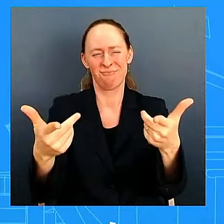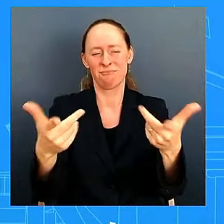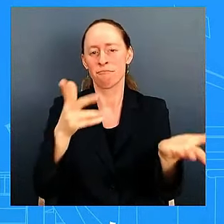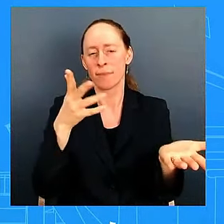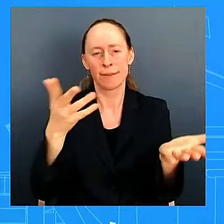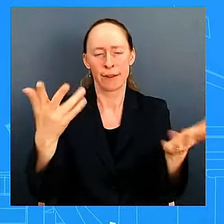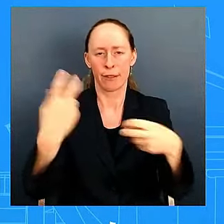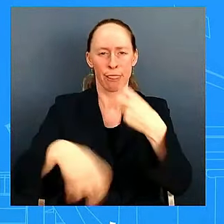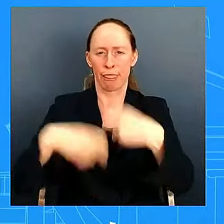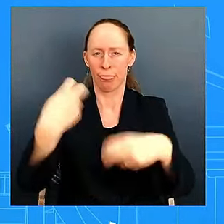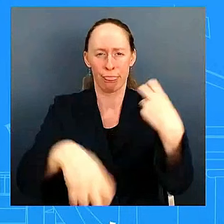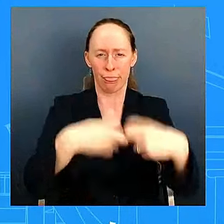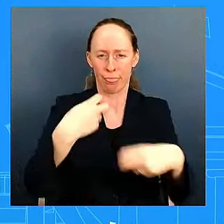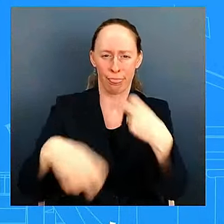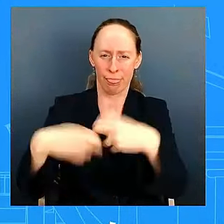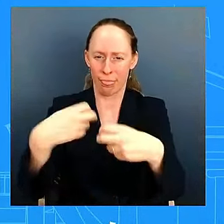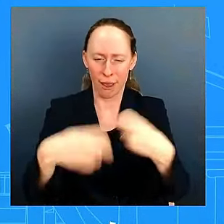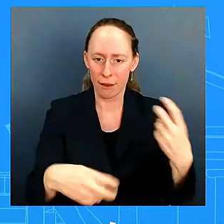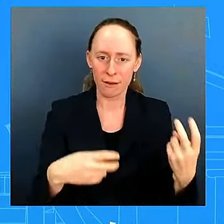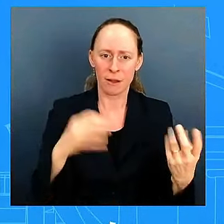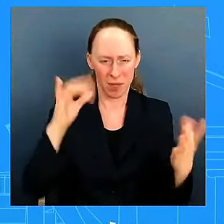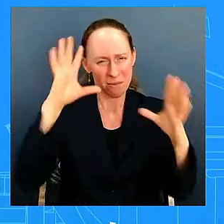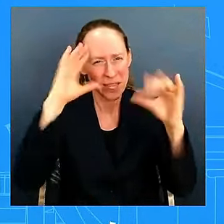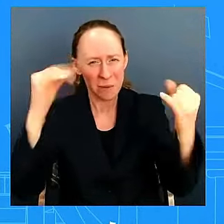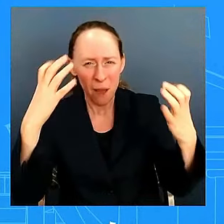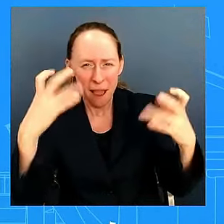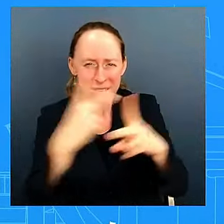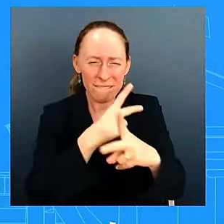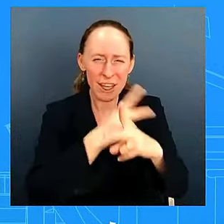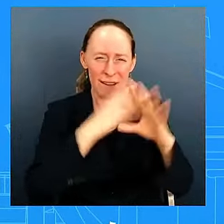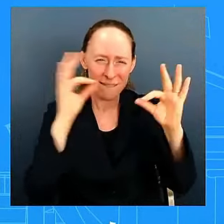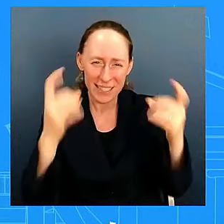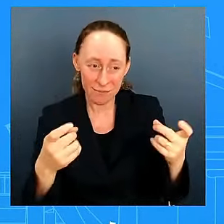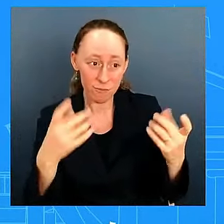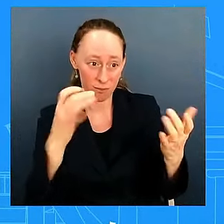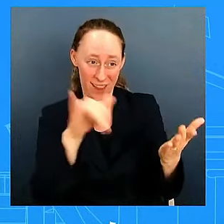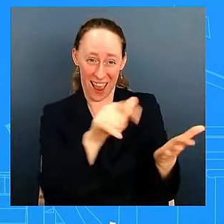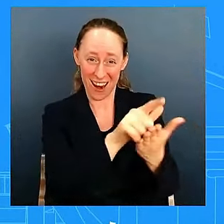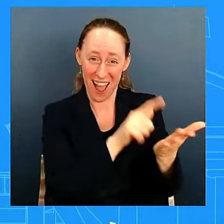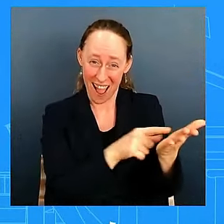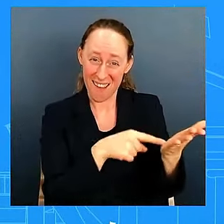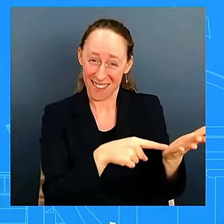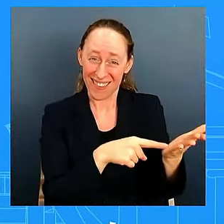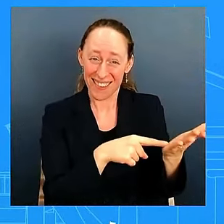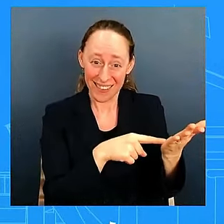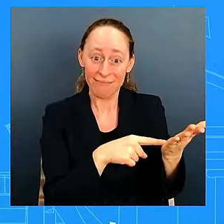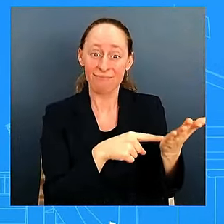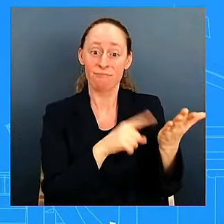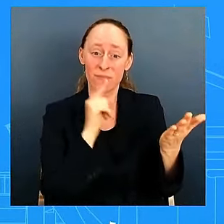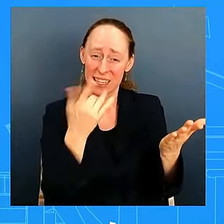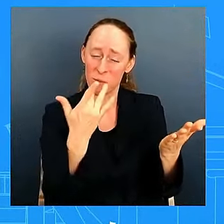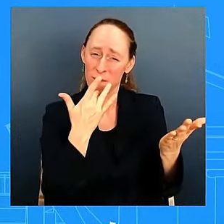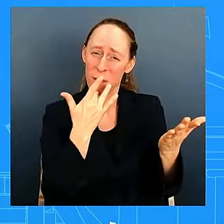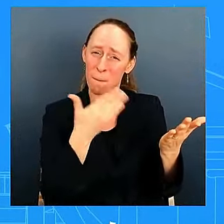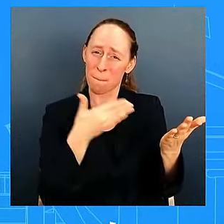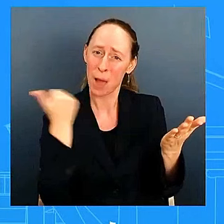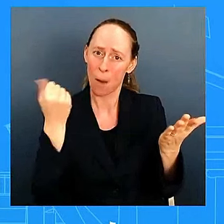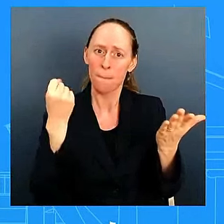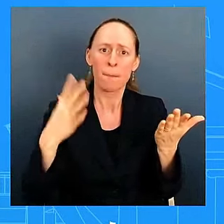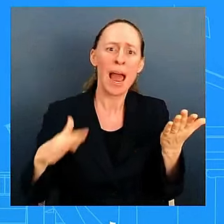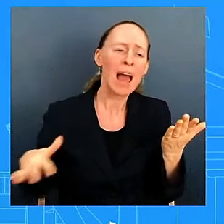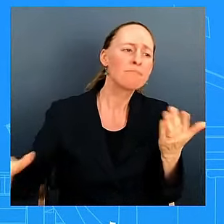this and as you know majority of americans want us to fix the border they do and we tried